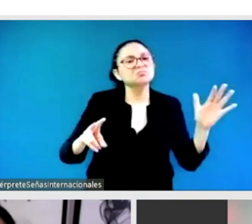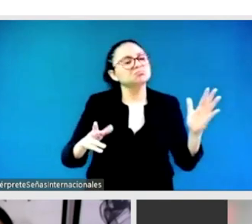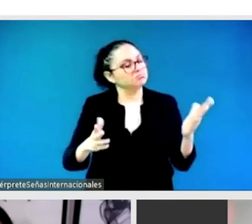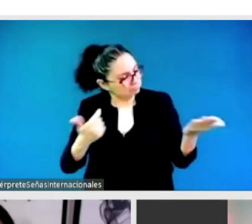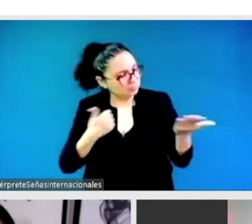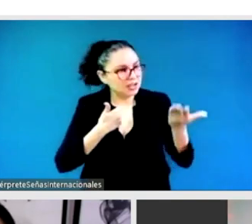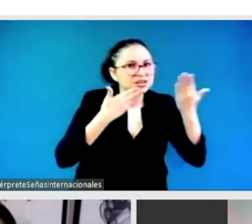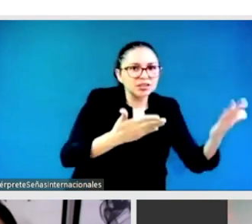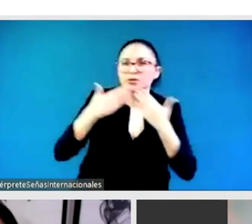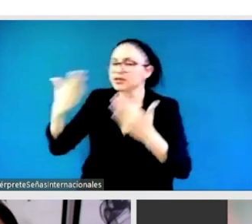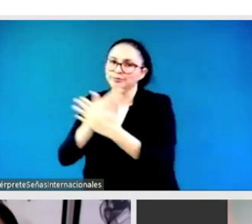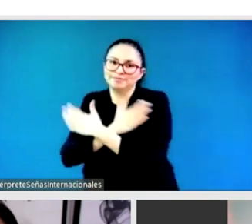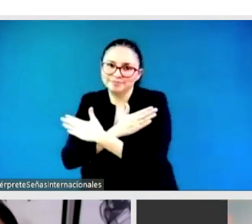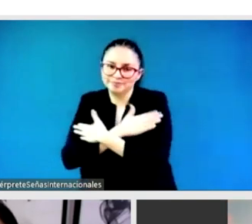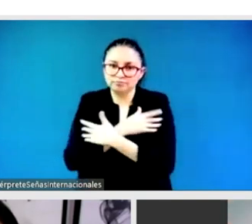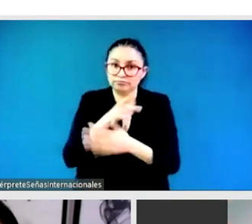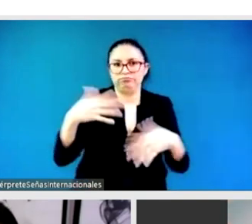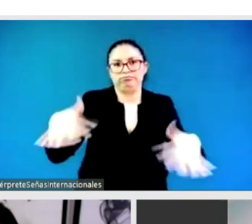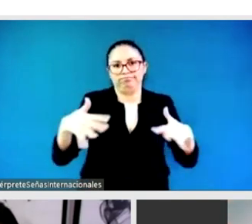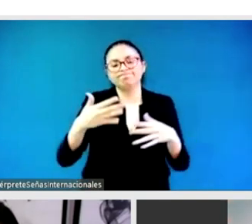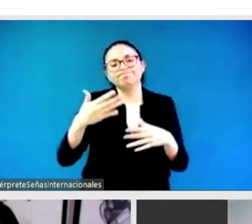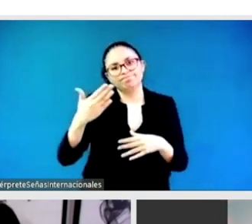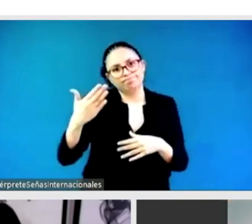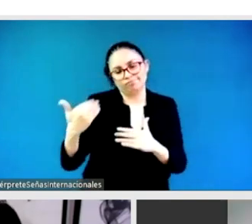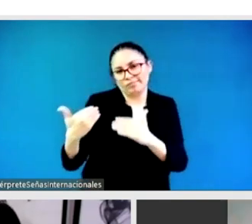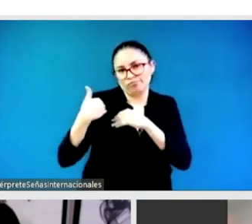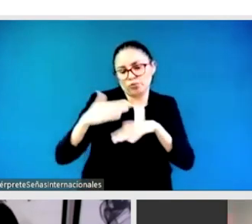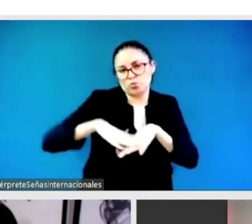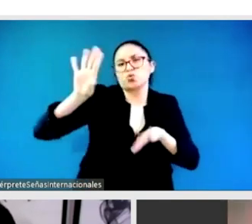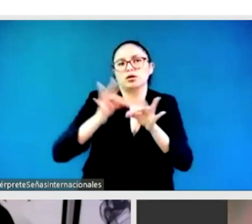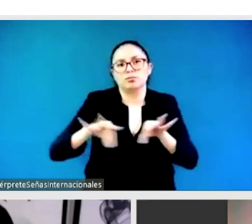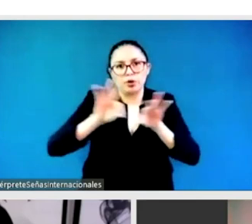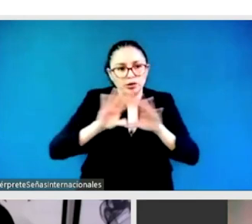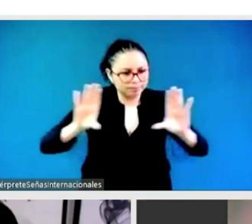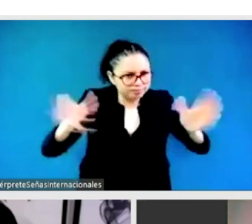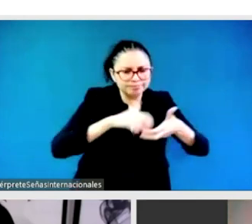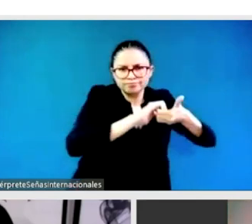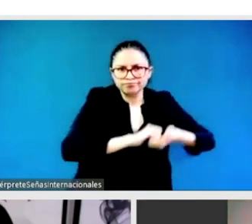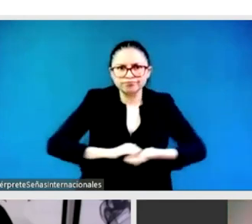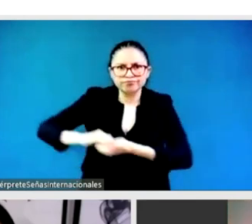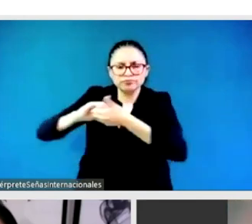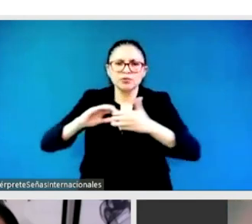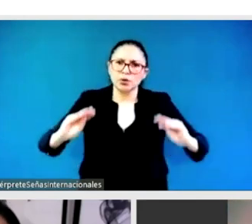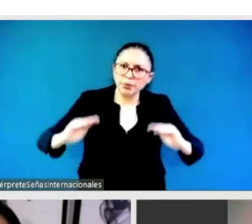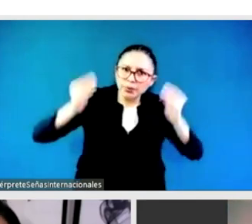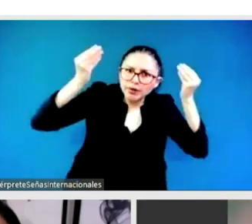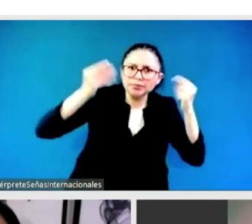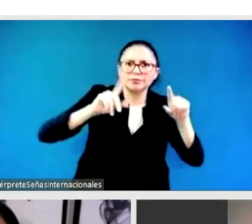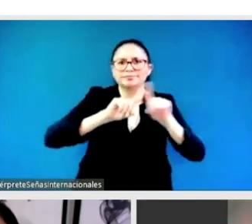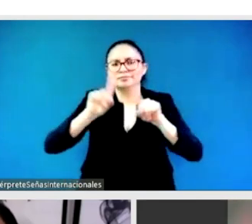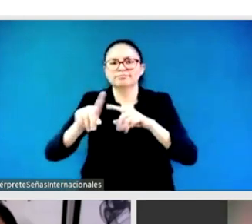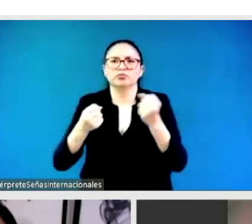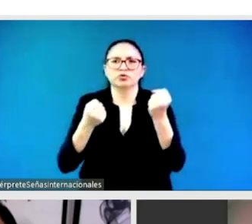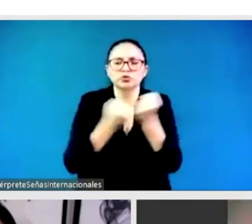Organization for successfully organizing this Generation Equality Forum in Mexico